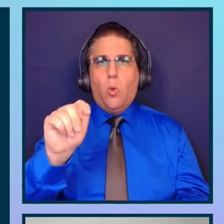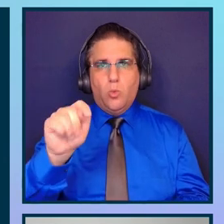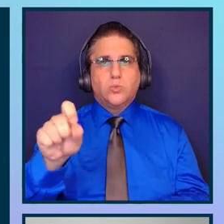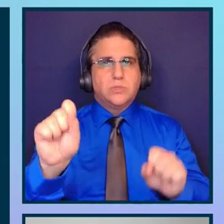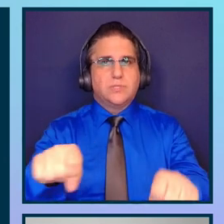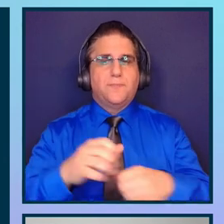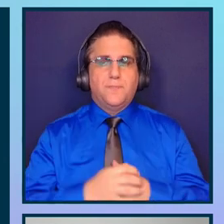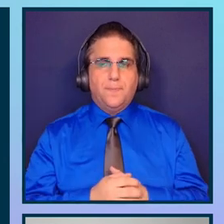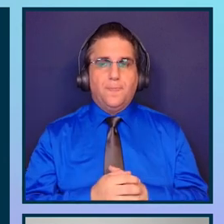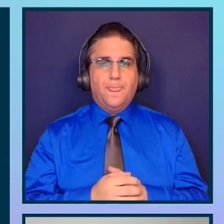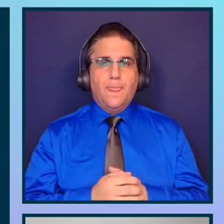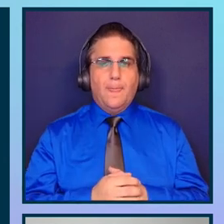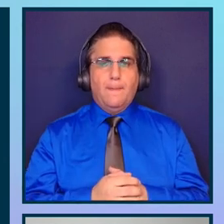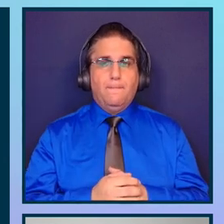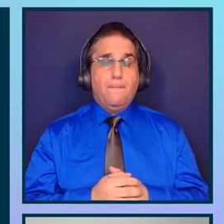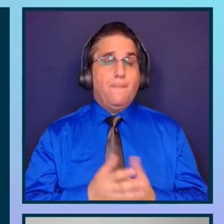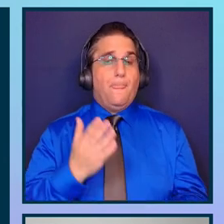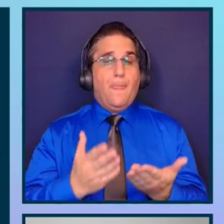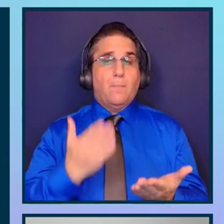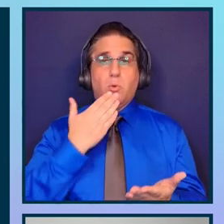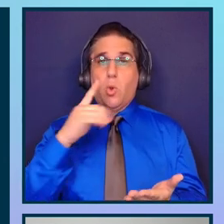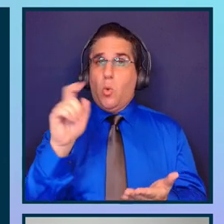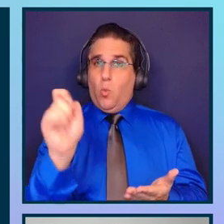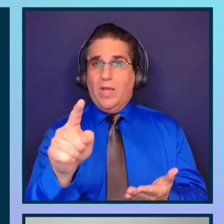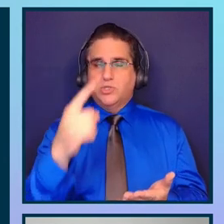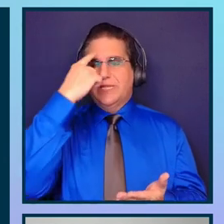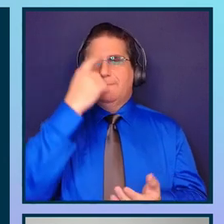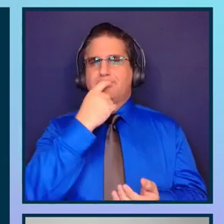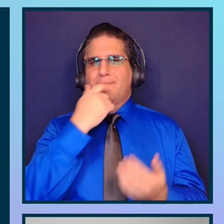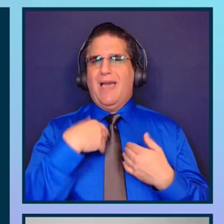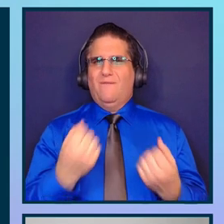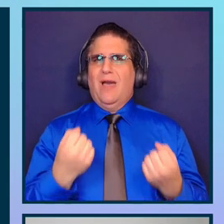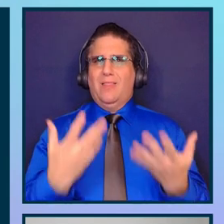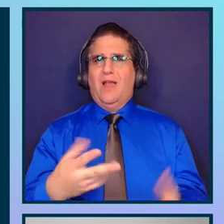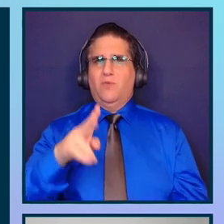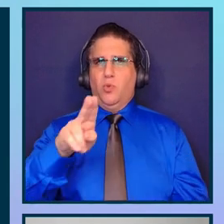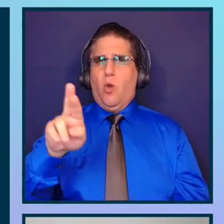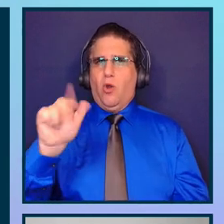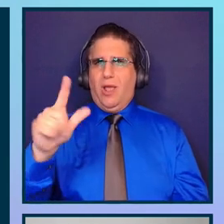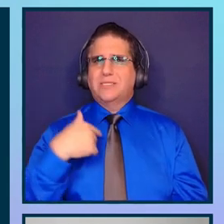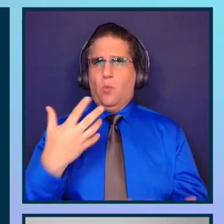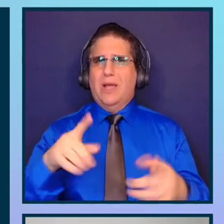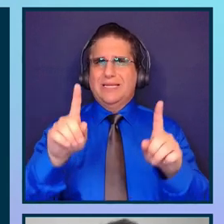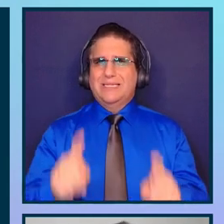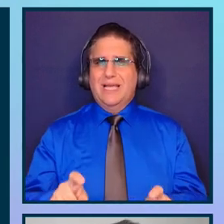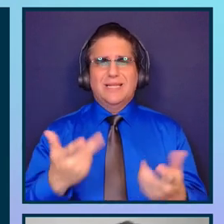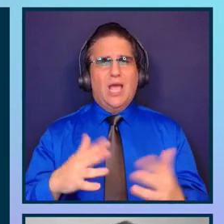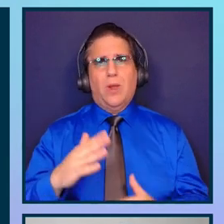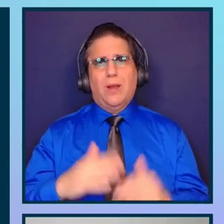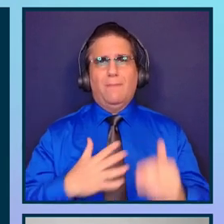it might be a good question to say, I have a lot of URLs to test, and I don't want to build my own